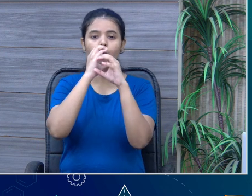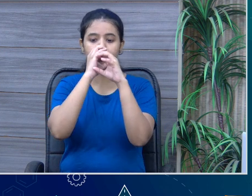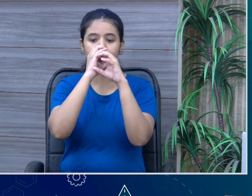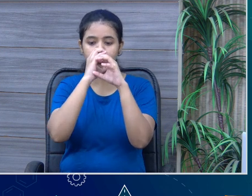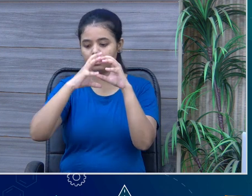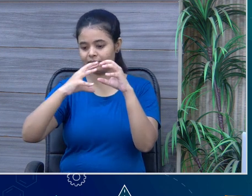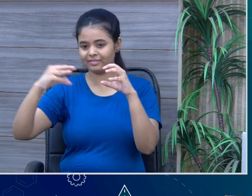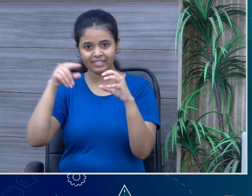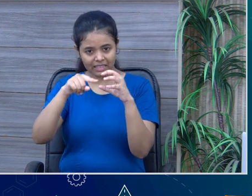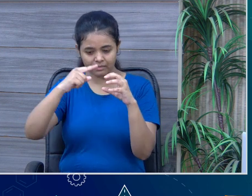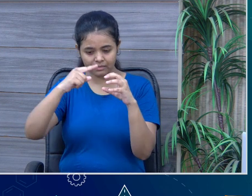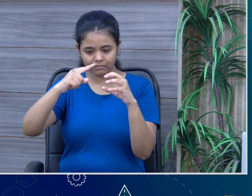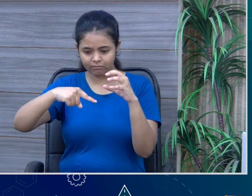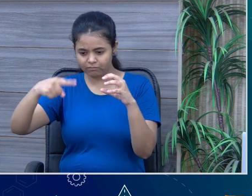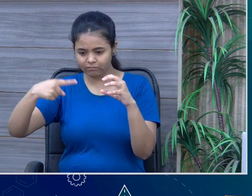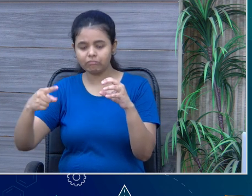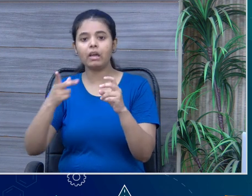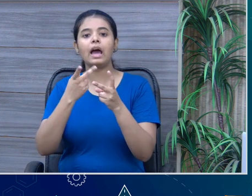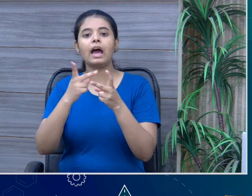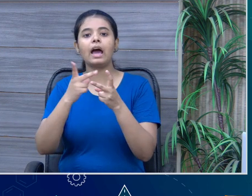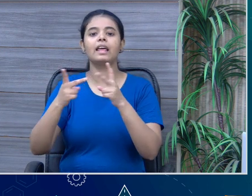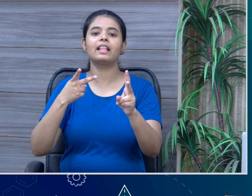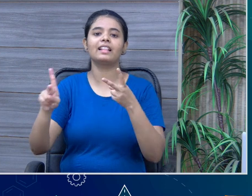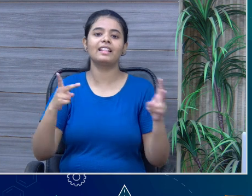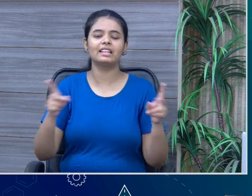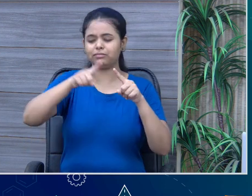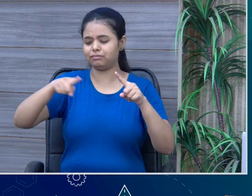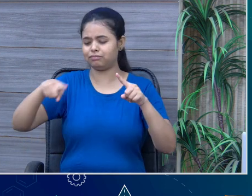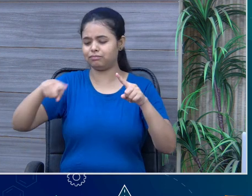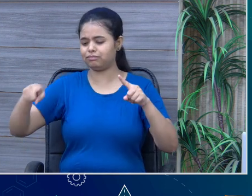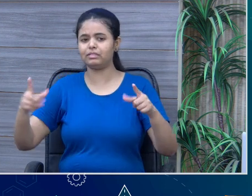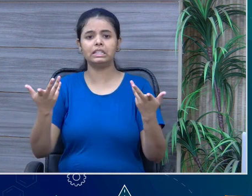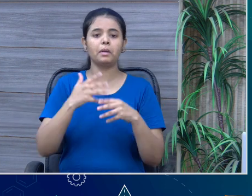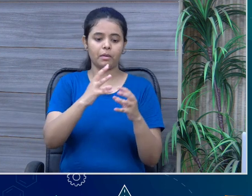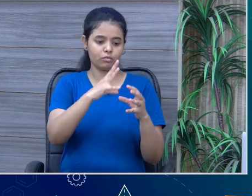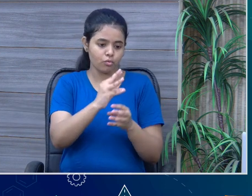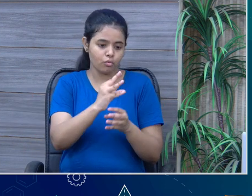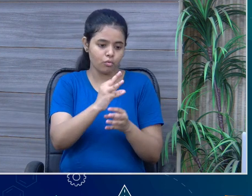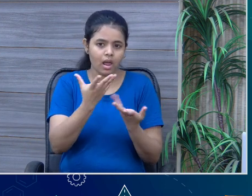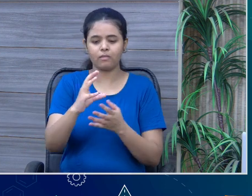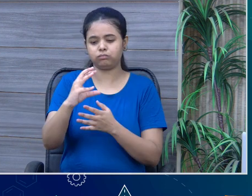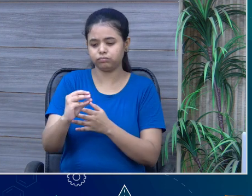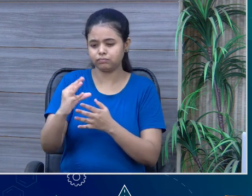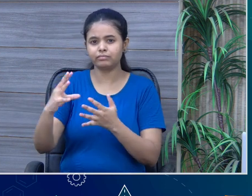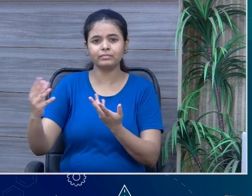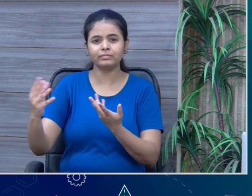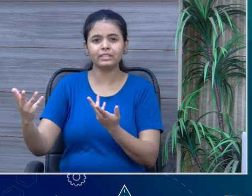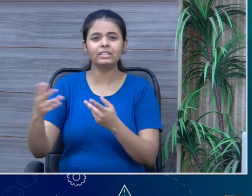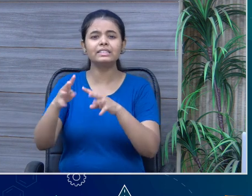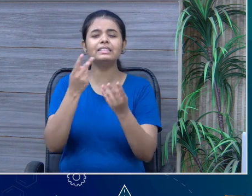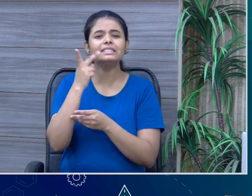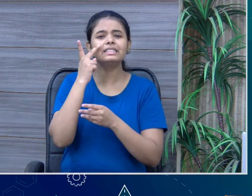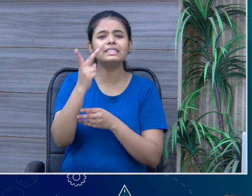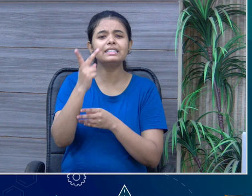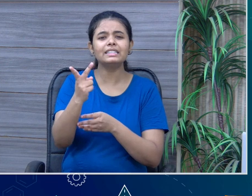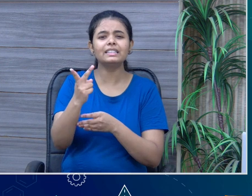we find a large big shells. Somewhere we find a very small shells. These shells can be found in the ornaments also. Usually,